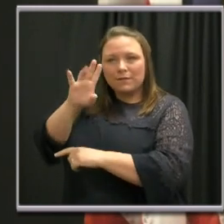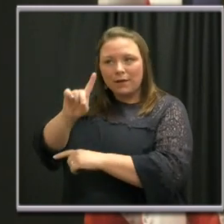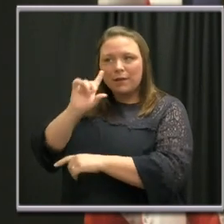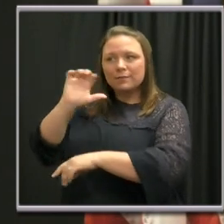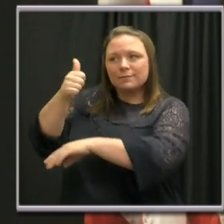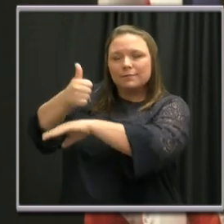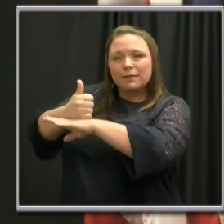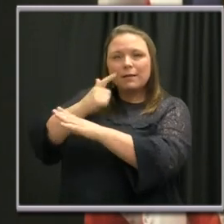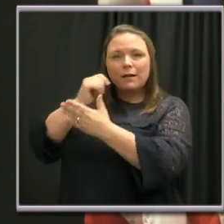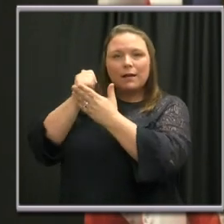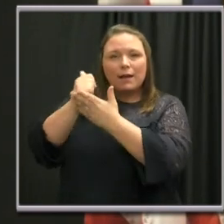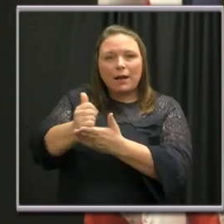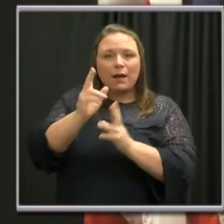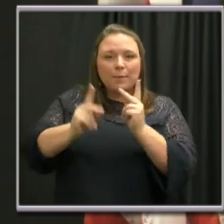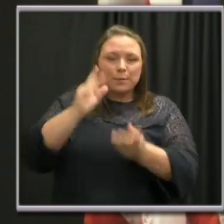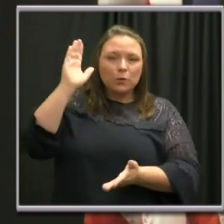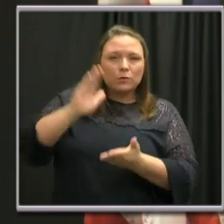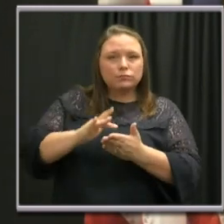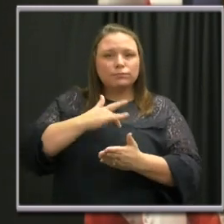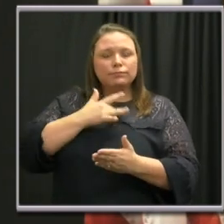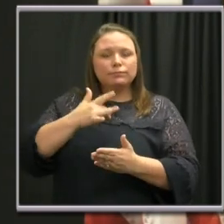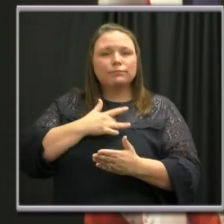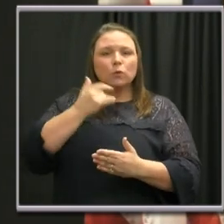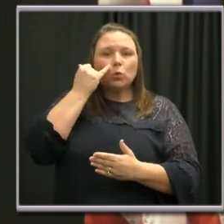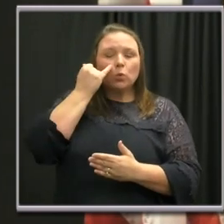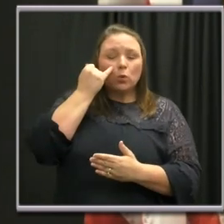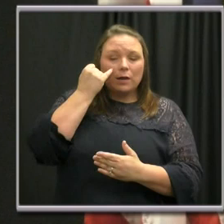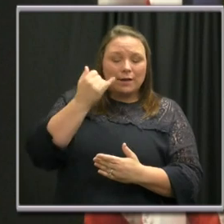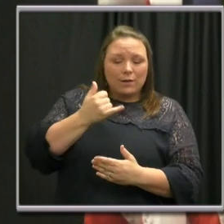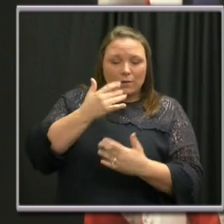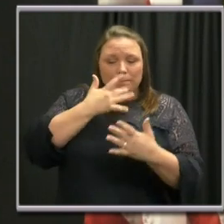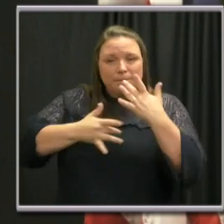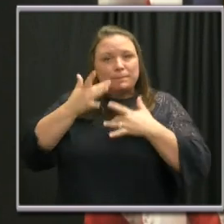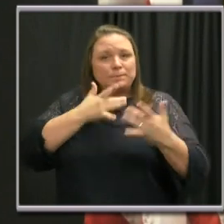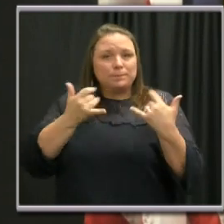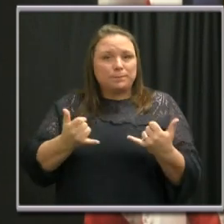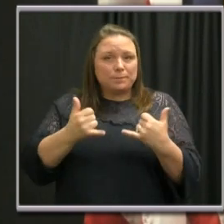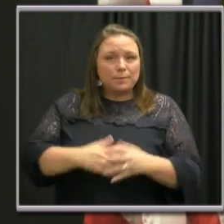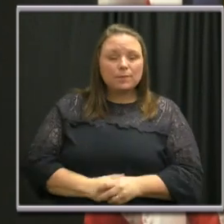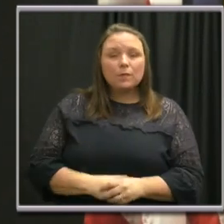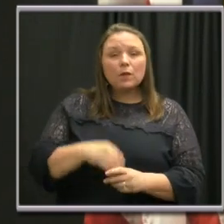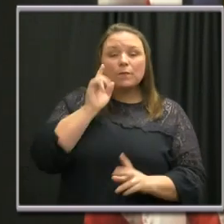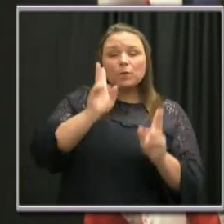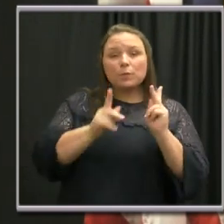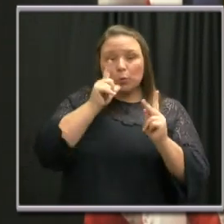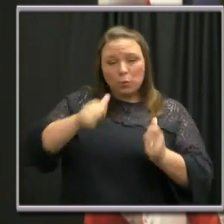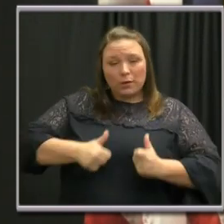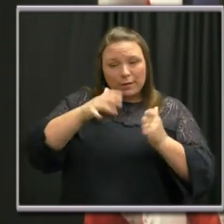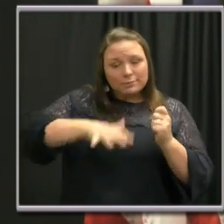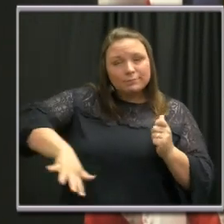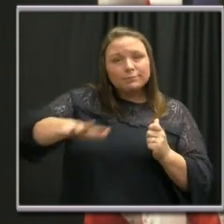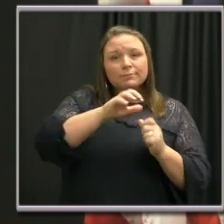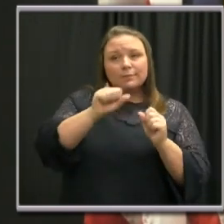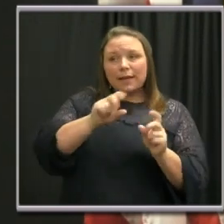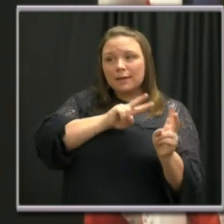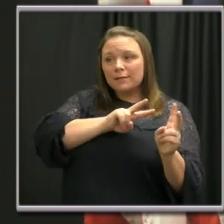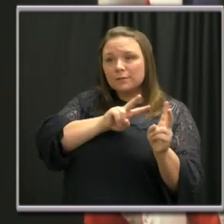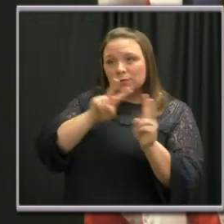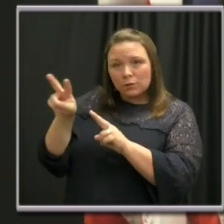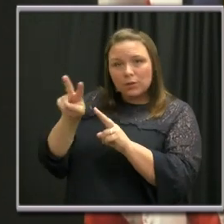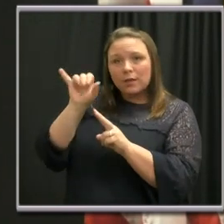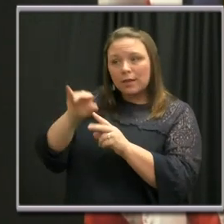to provide relief to Nashvilleians facing hardships during this time. And residents may also visit our